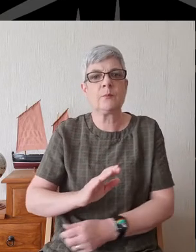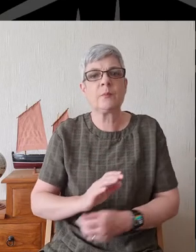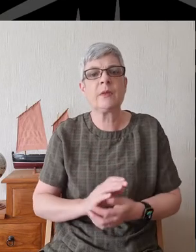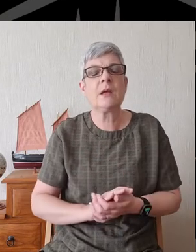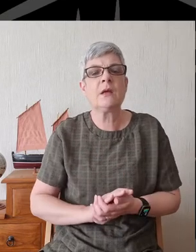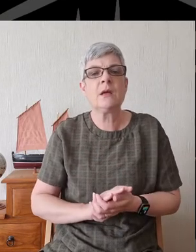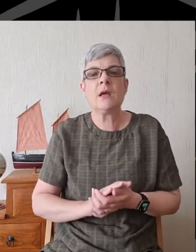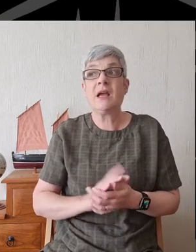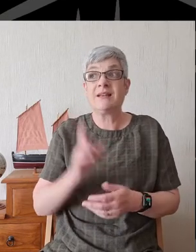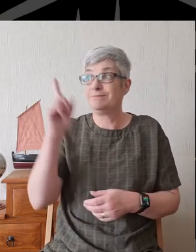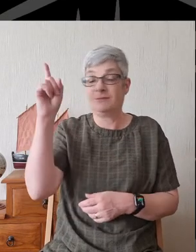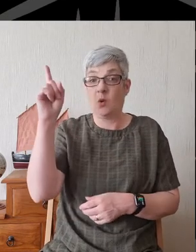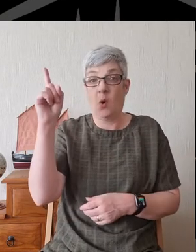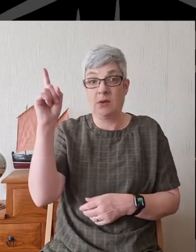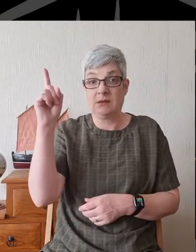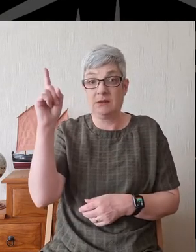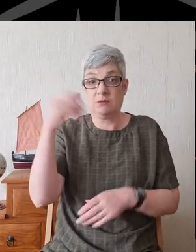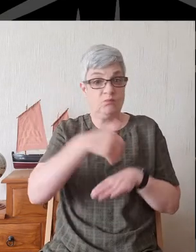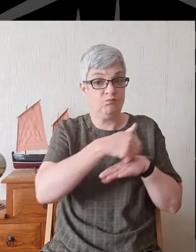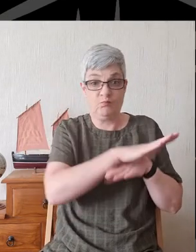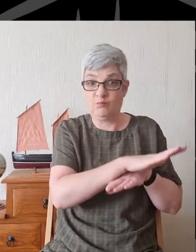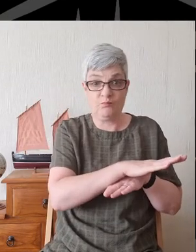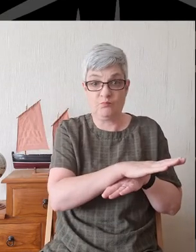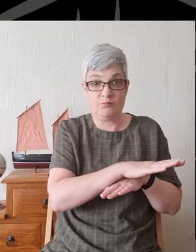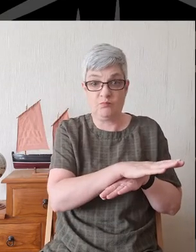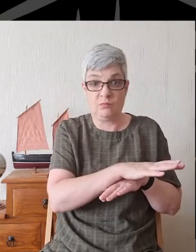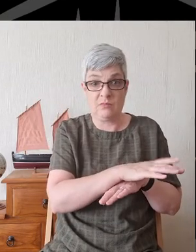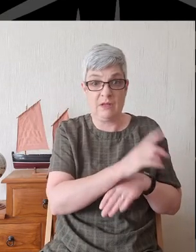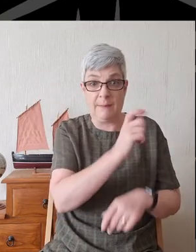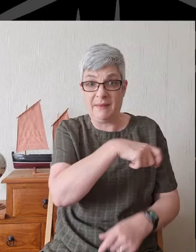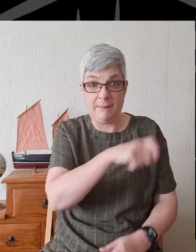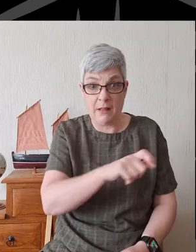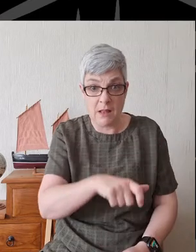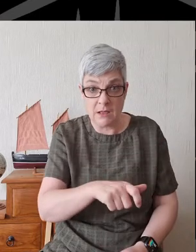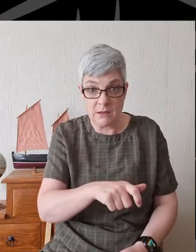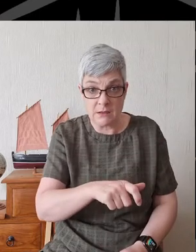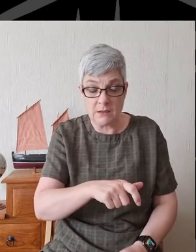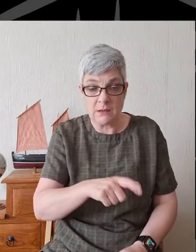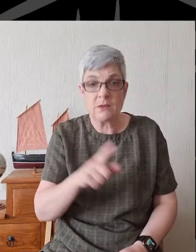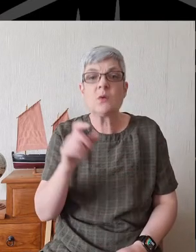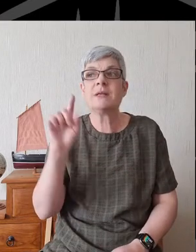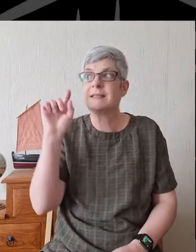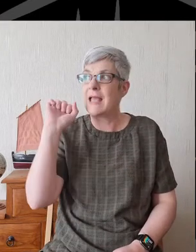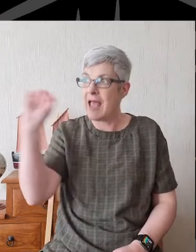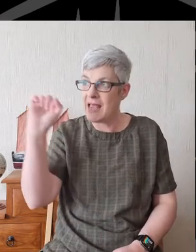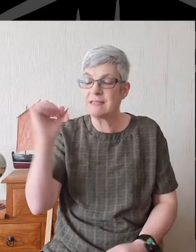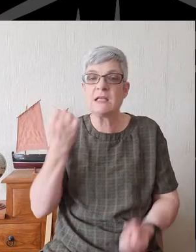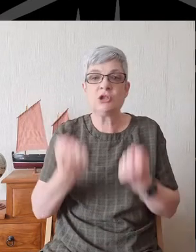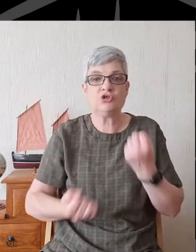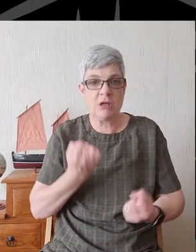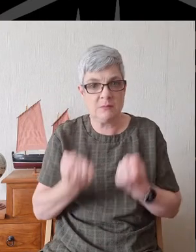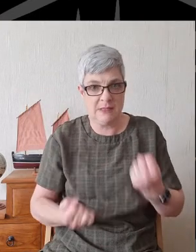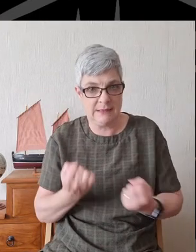It's not that He abandoned His people. Rather, this is His judgment on them.